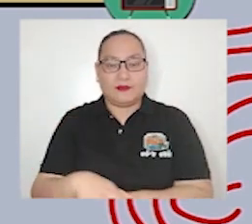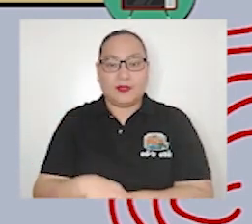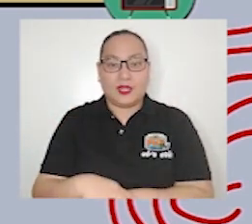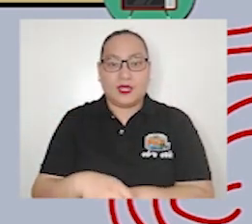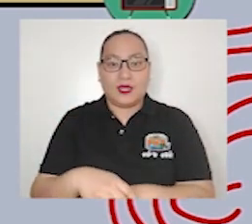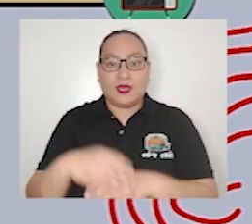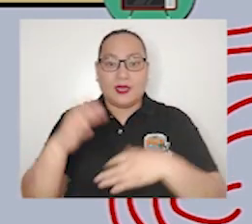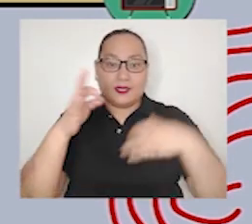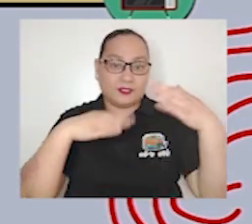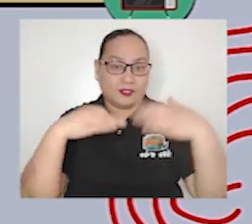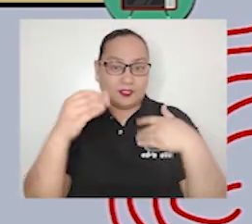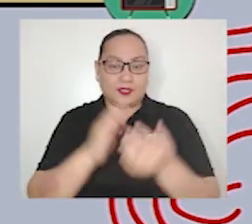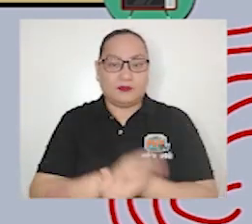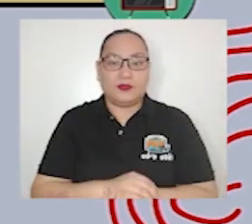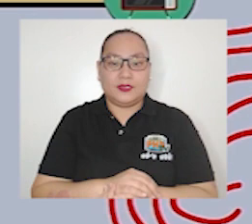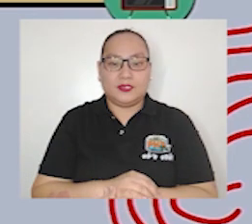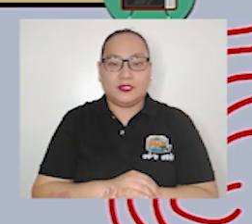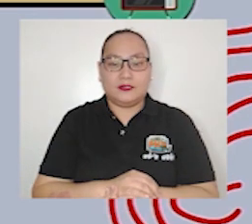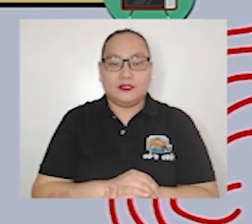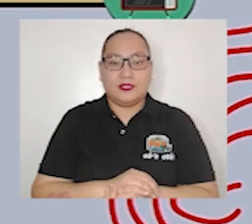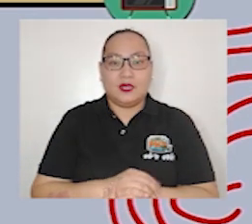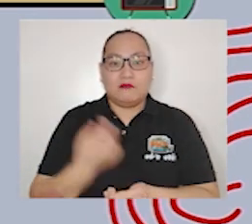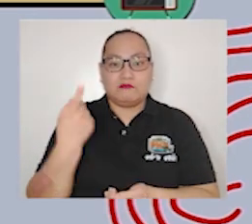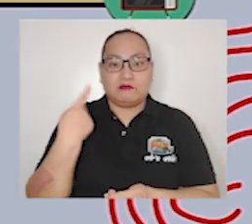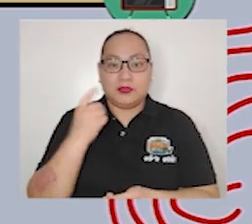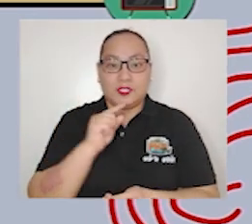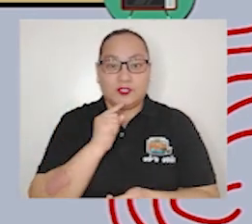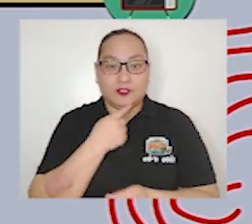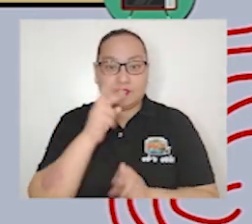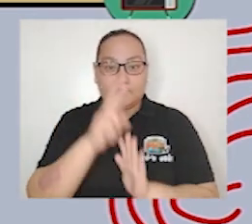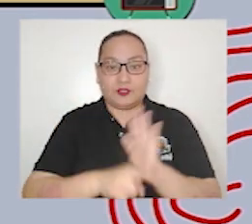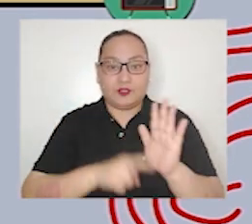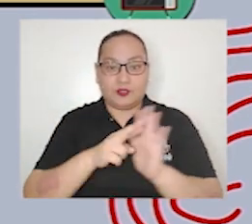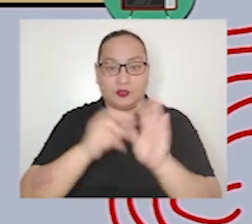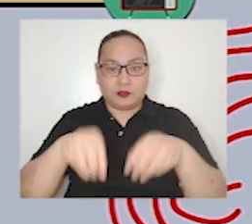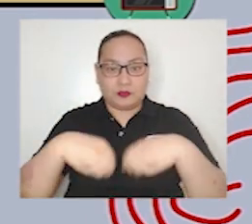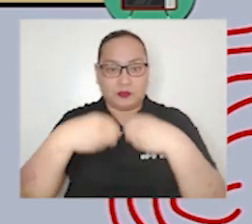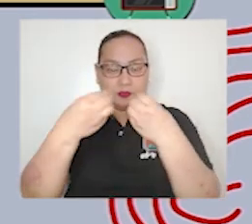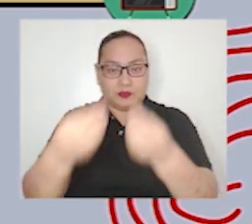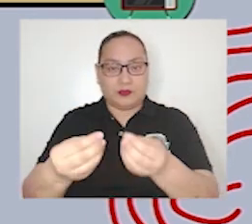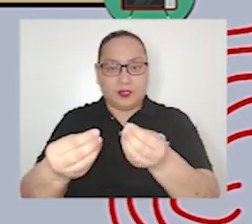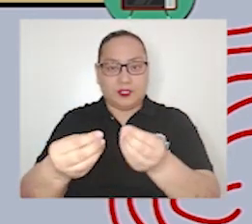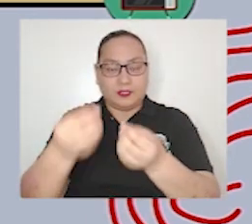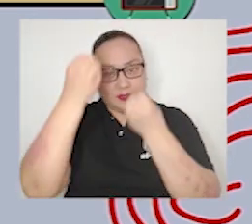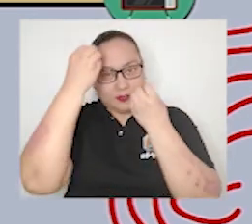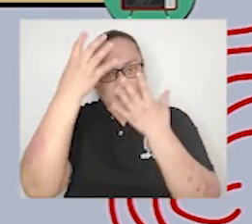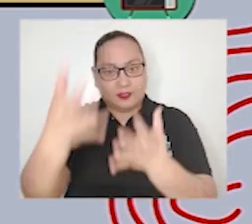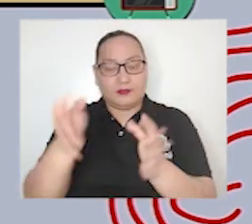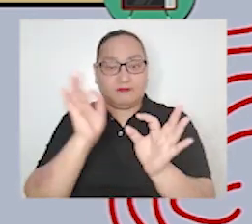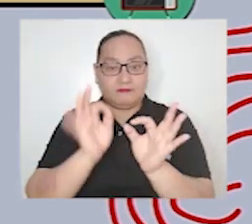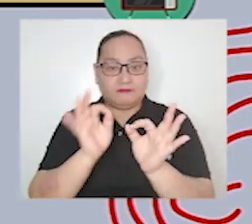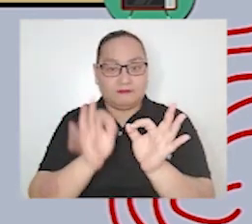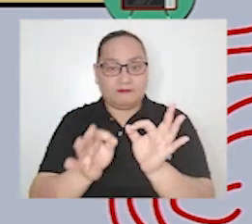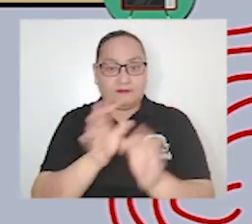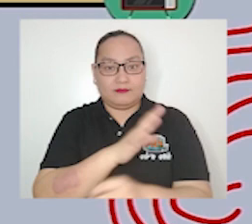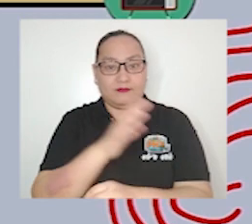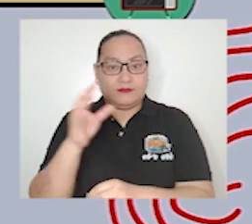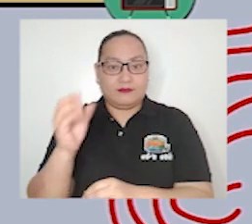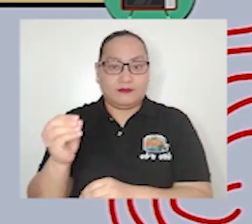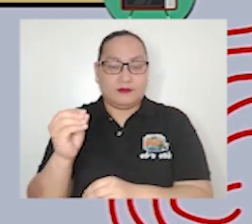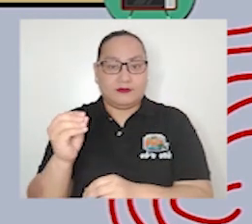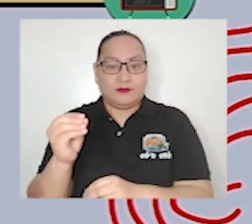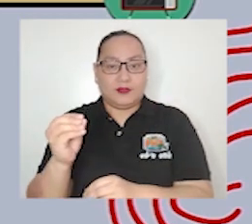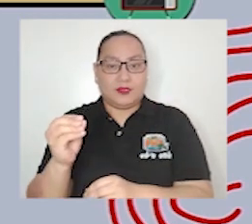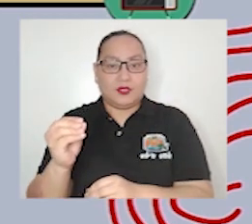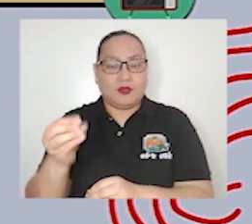roles as a provider of information interpreter and molder of opinion journalism emphasizes